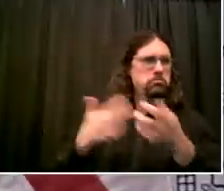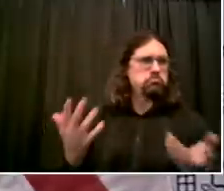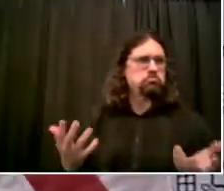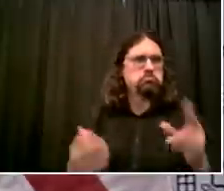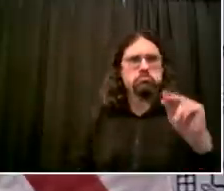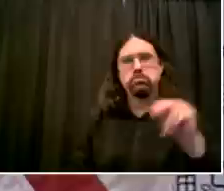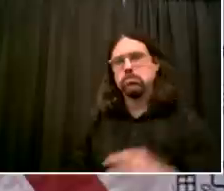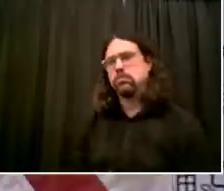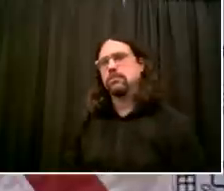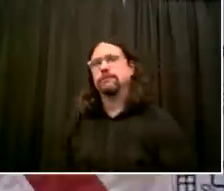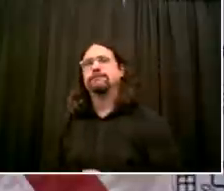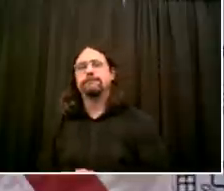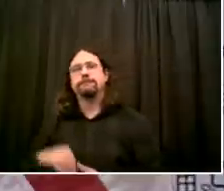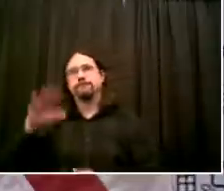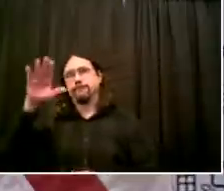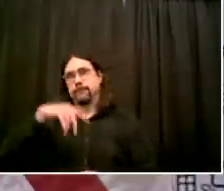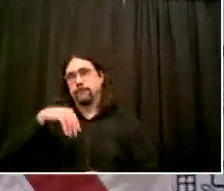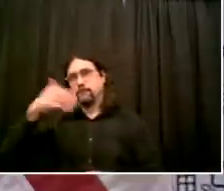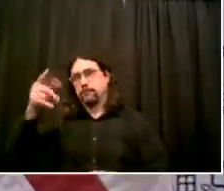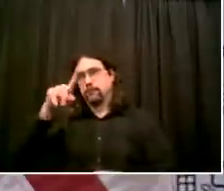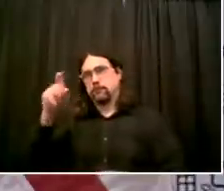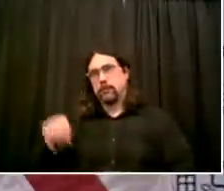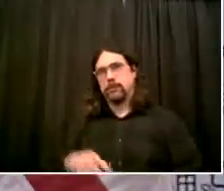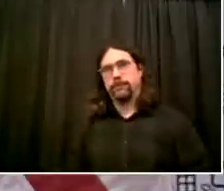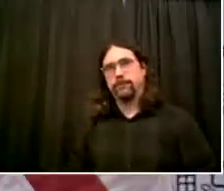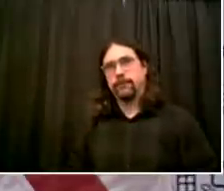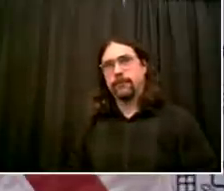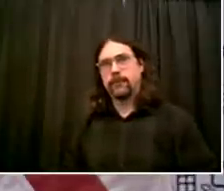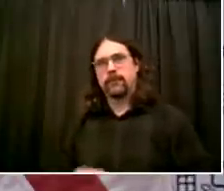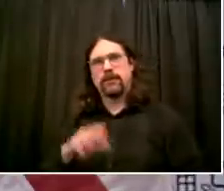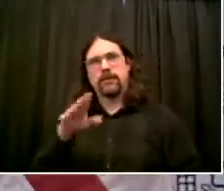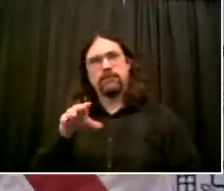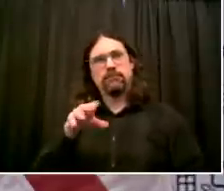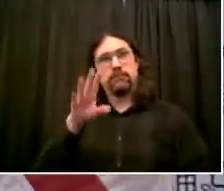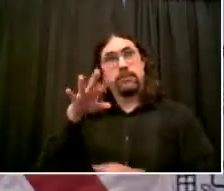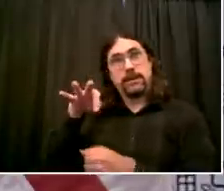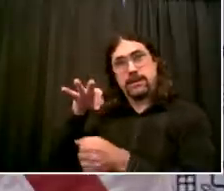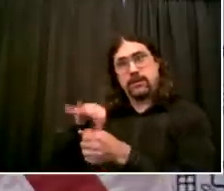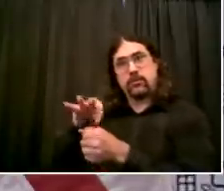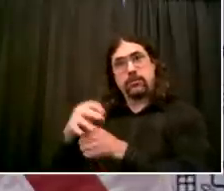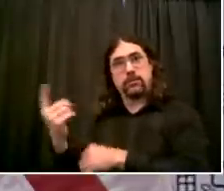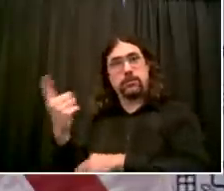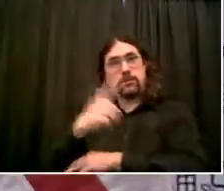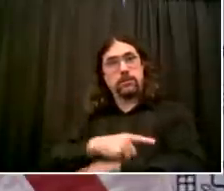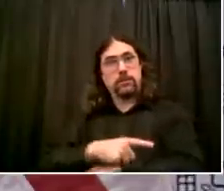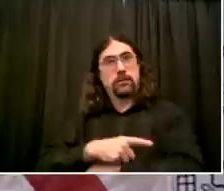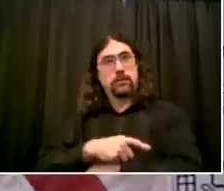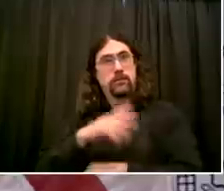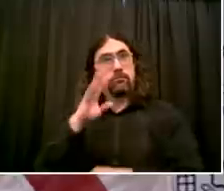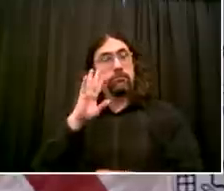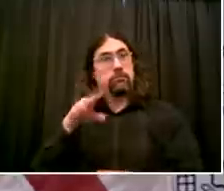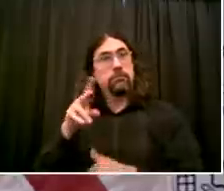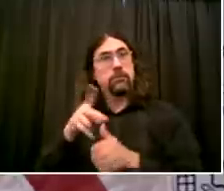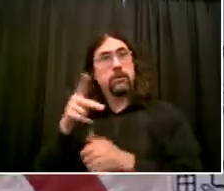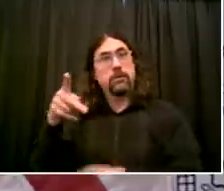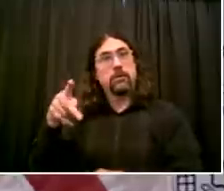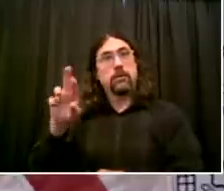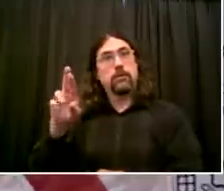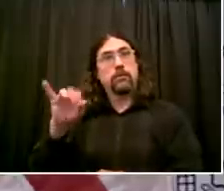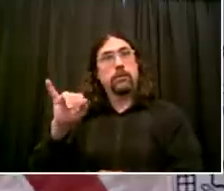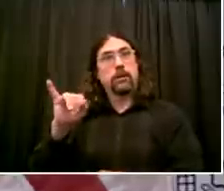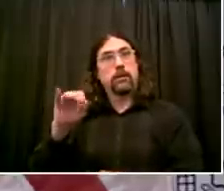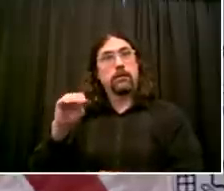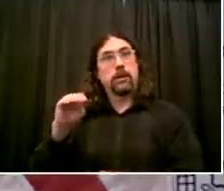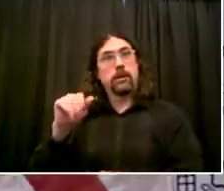And I'm wondering, do you still encourage New Yorkers to vote for Bernie Sanders in the presidential primary,